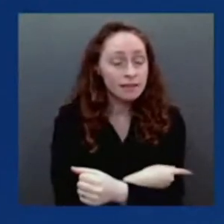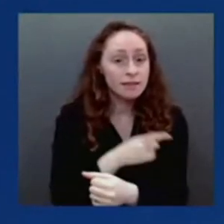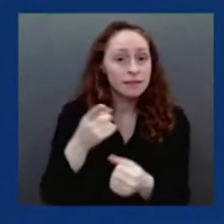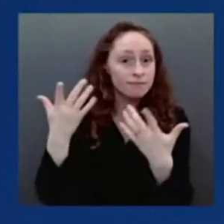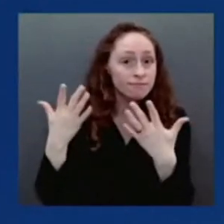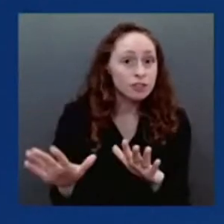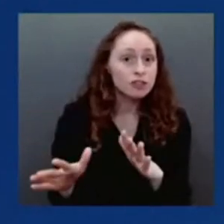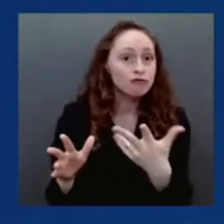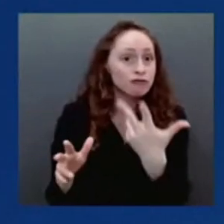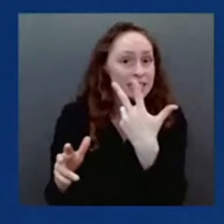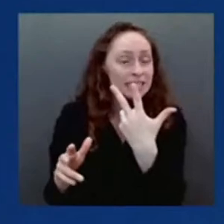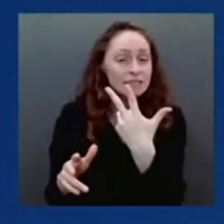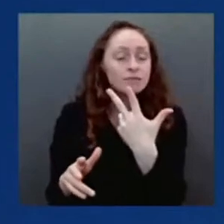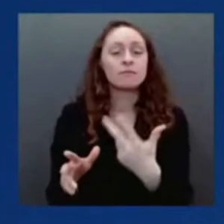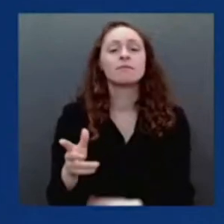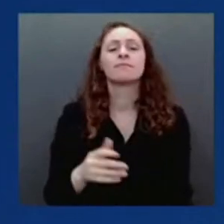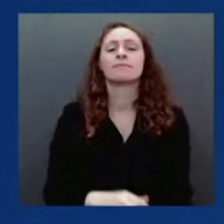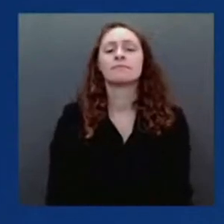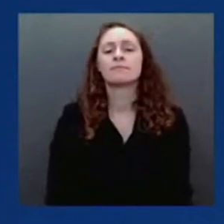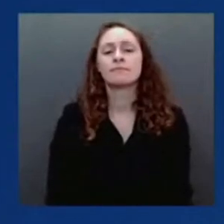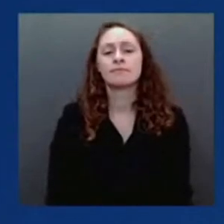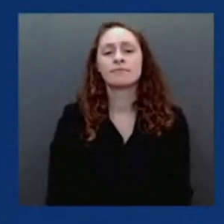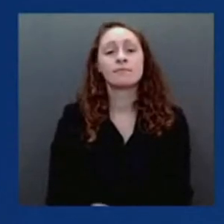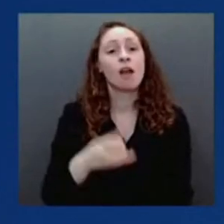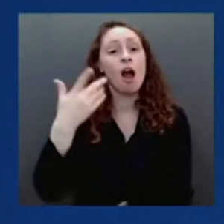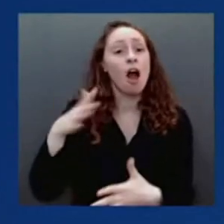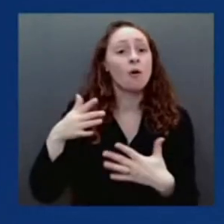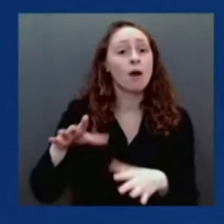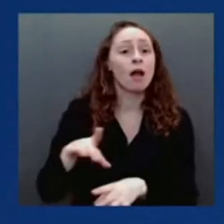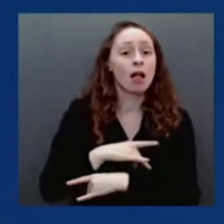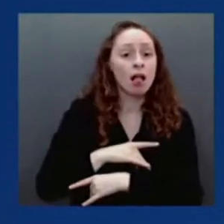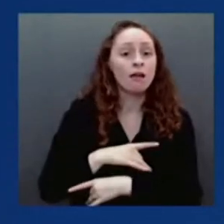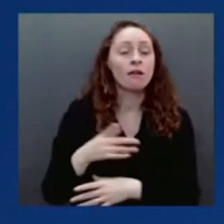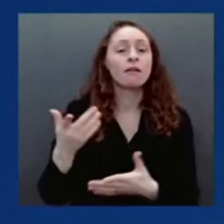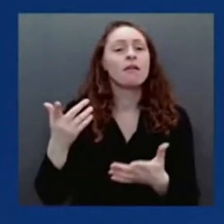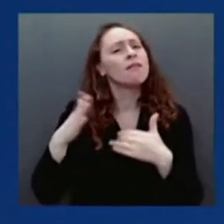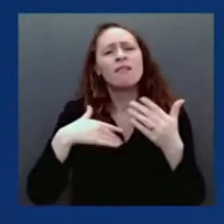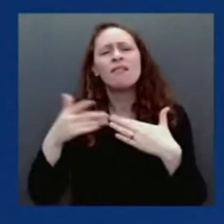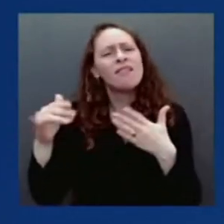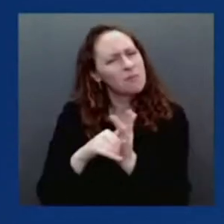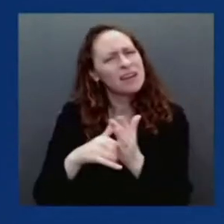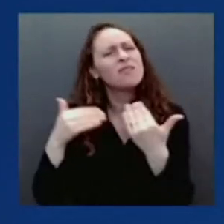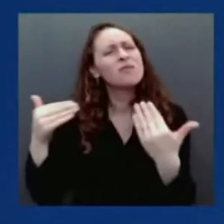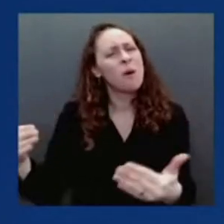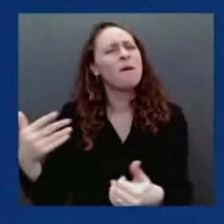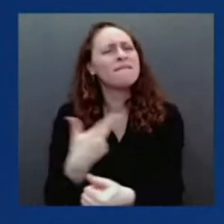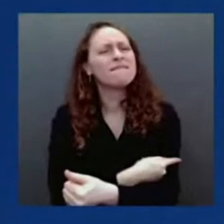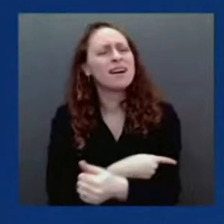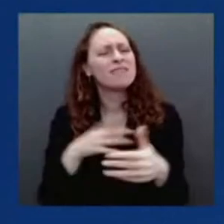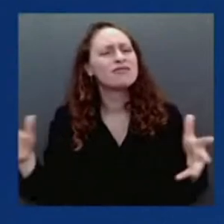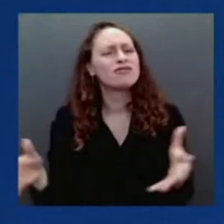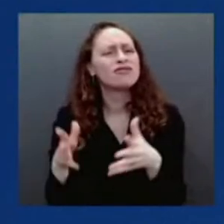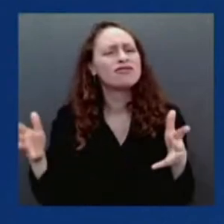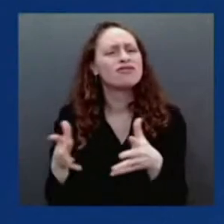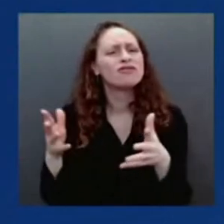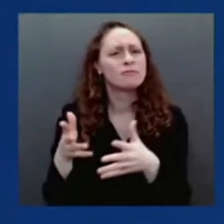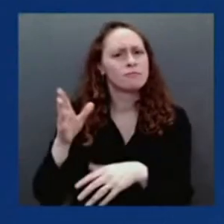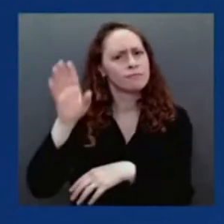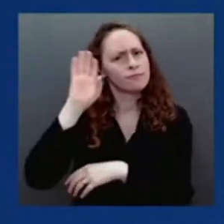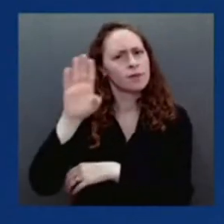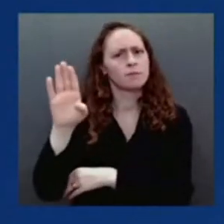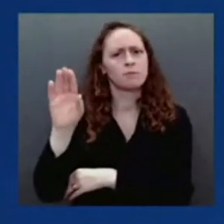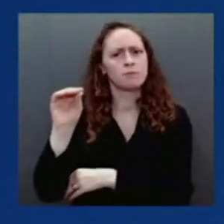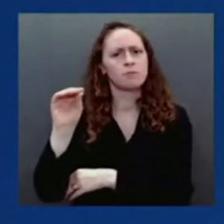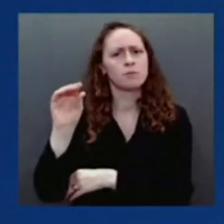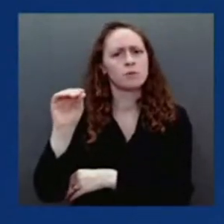with boosting, hopefully because we know how important boosting is, that you will get a level of protection in the community that even